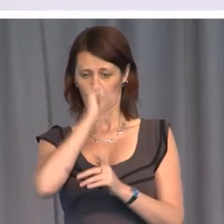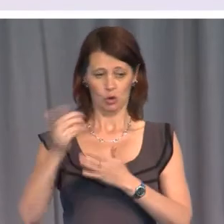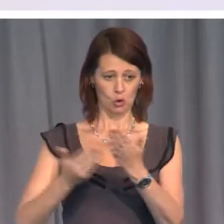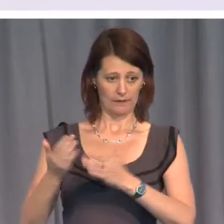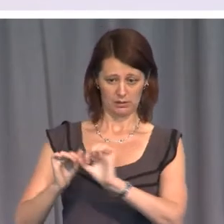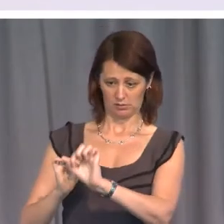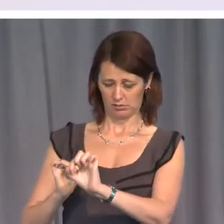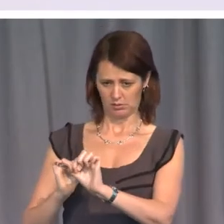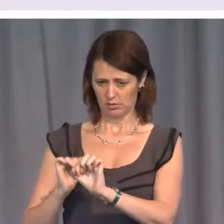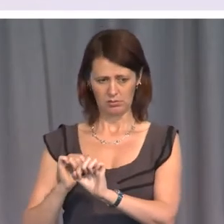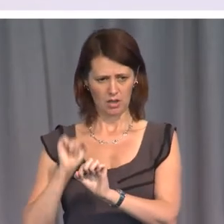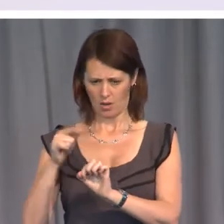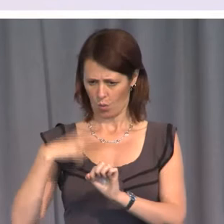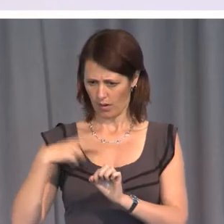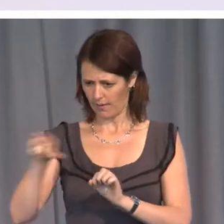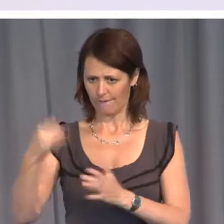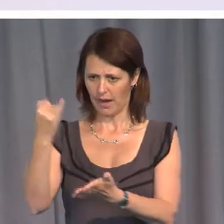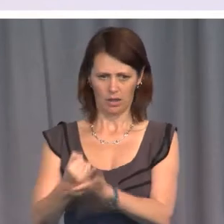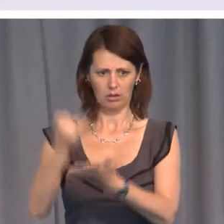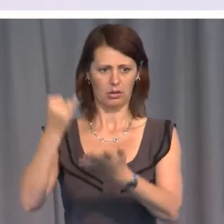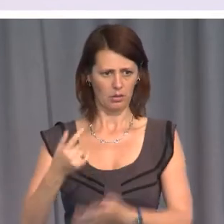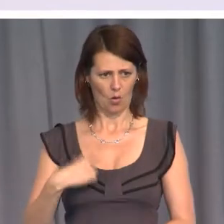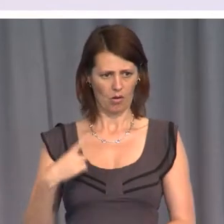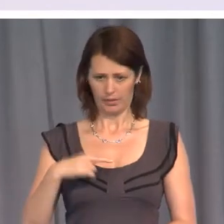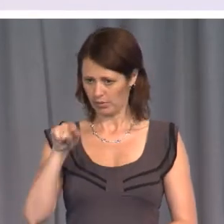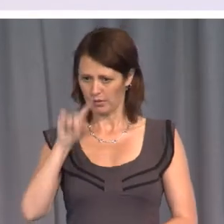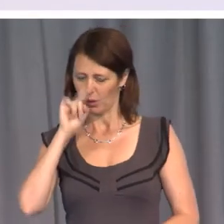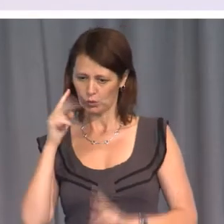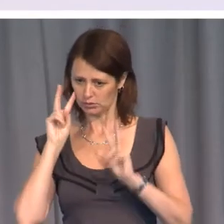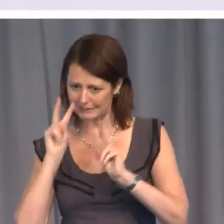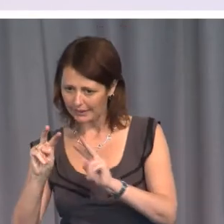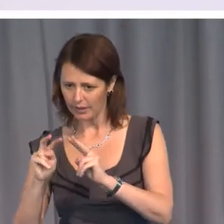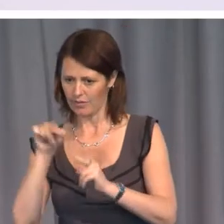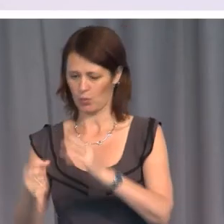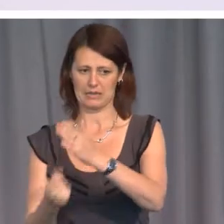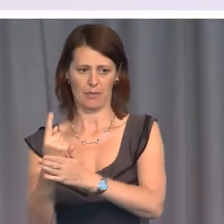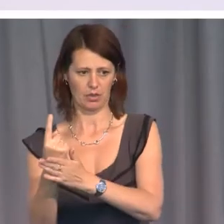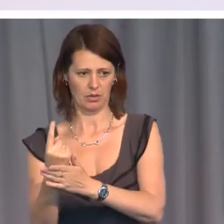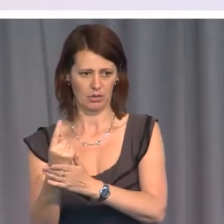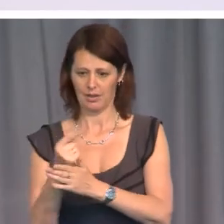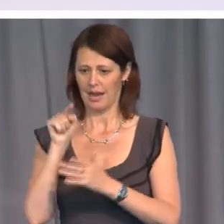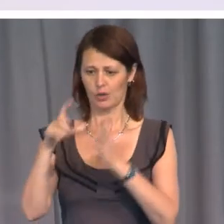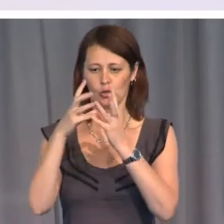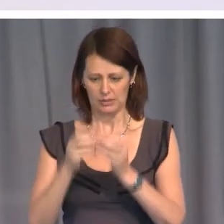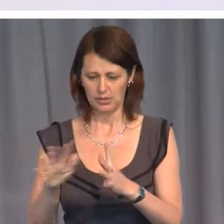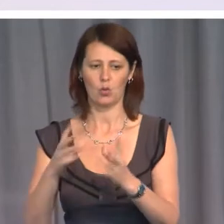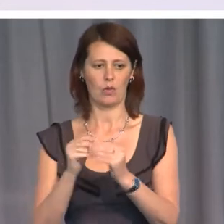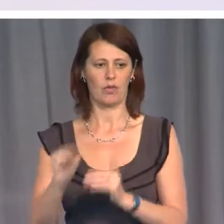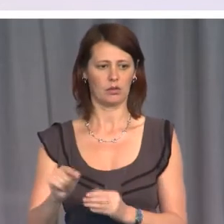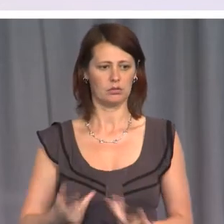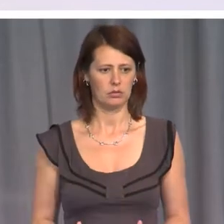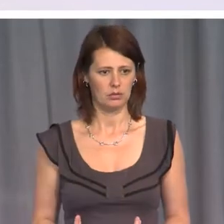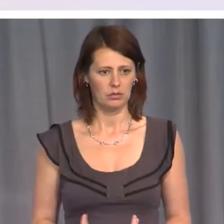report failed so objectively to identify this improper behavior and to deal with it? The inspector general of